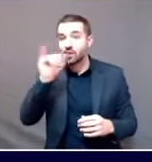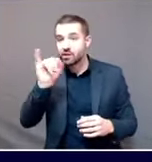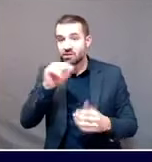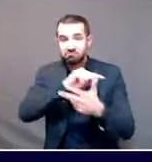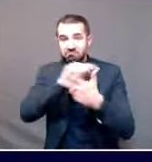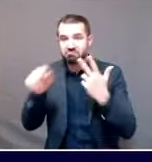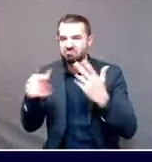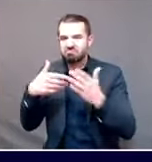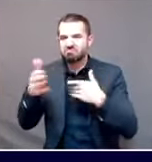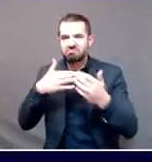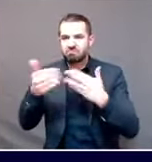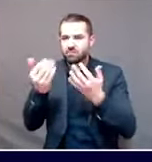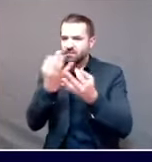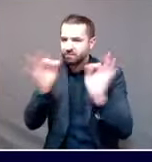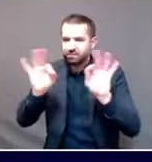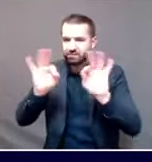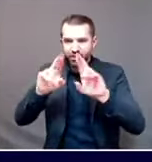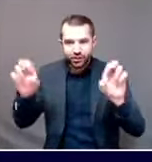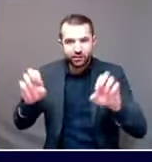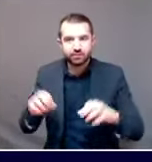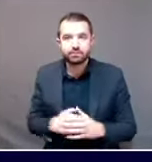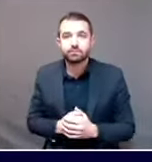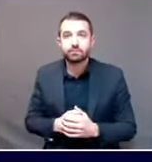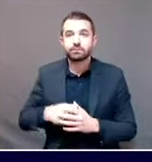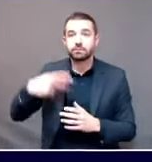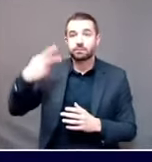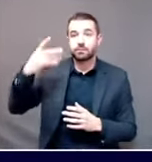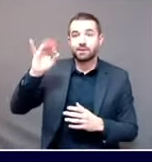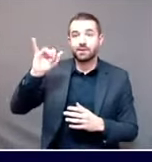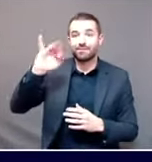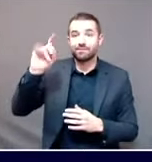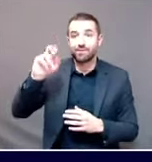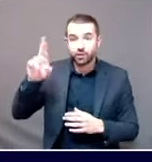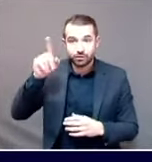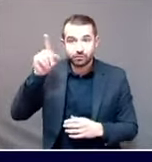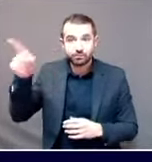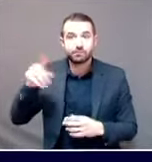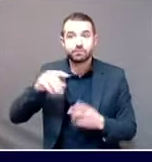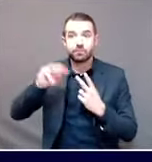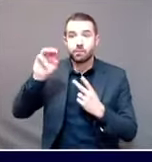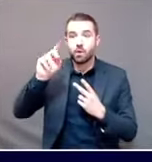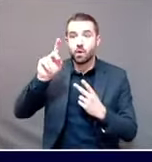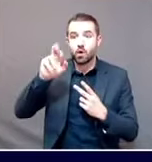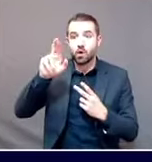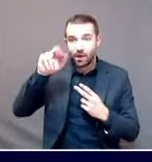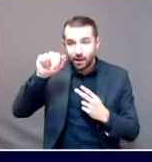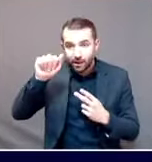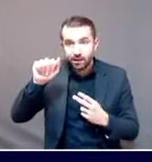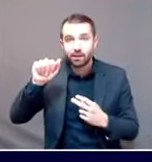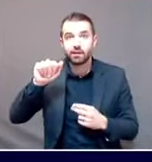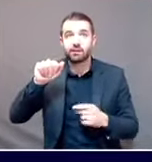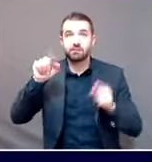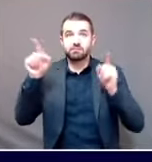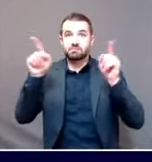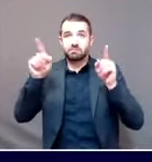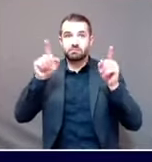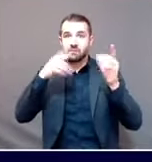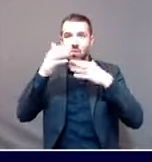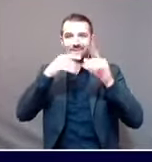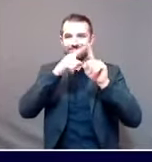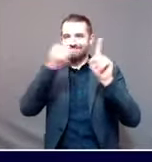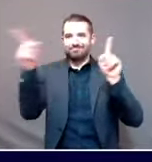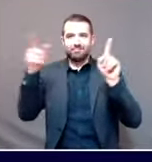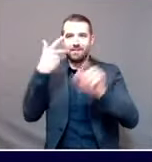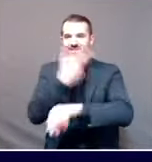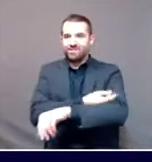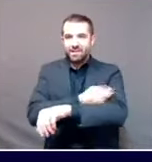and all the other potential vaccines and distributing it and paying for the cost of distribution. The challenge we see, however, is that there's going to